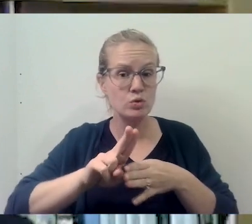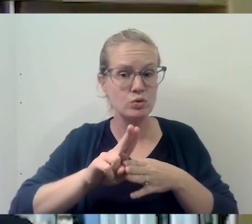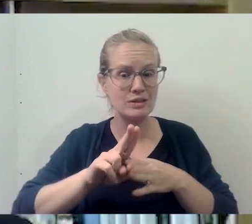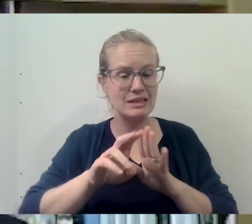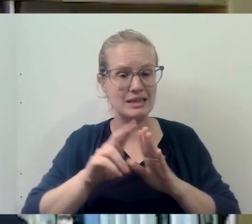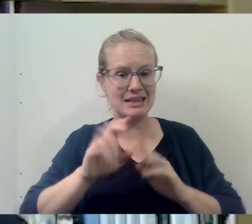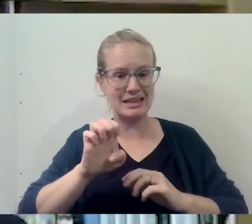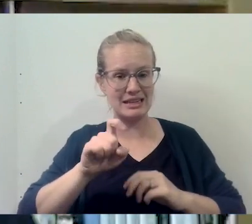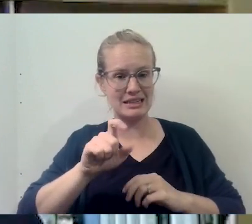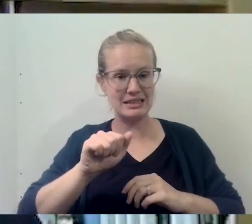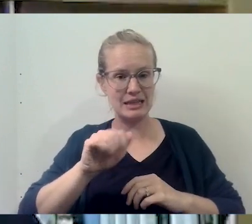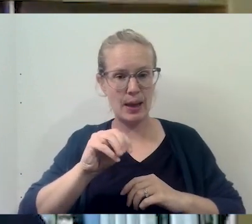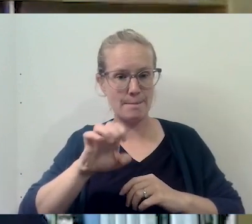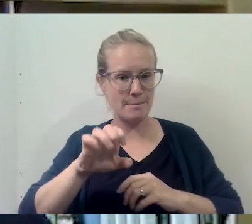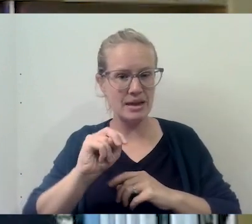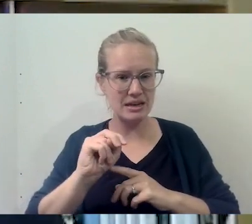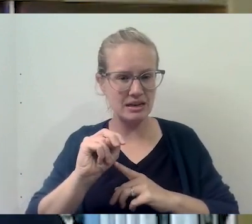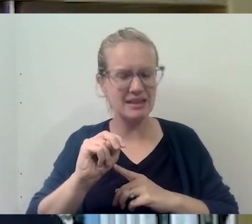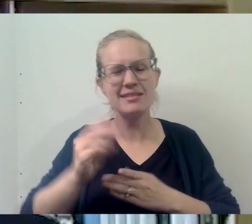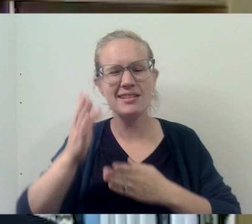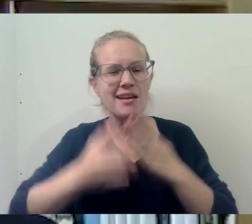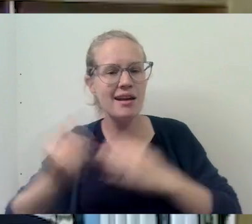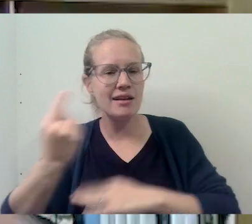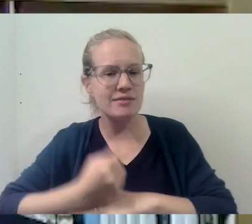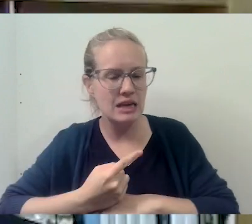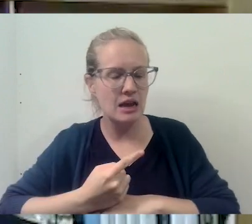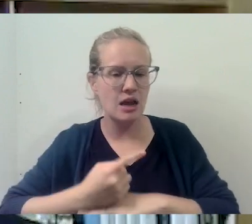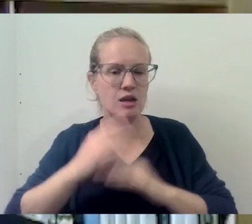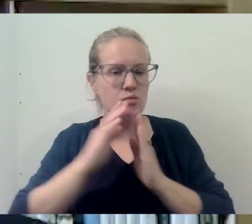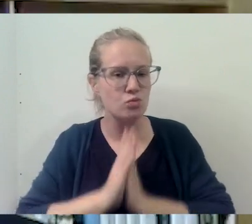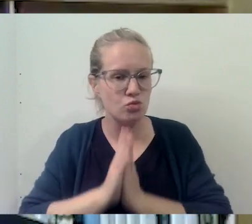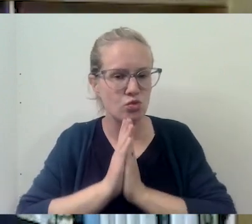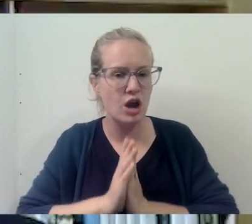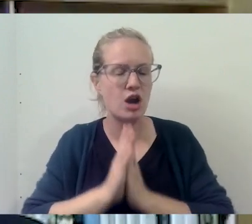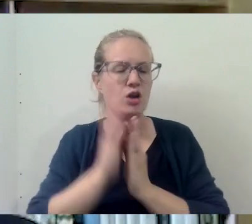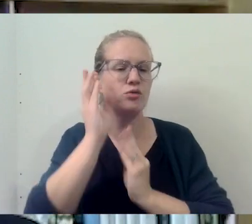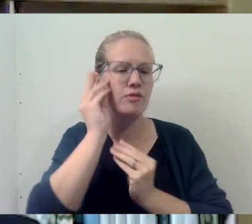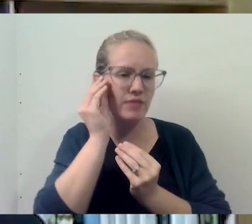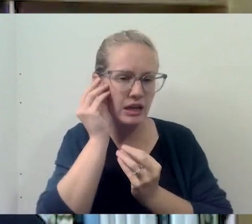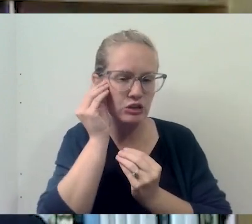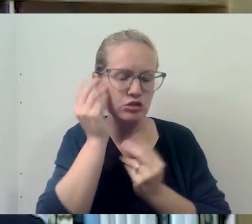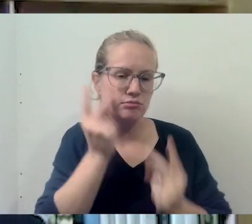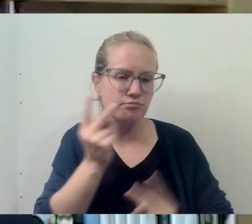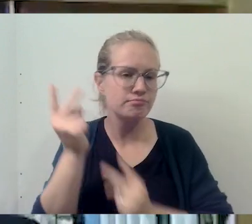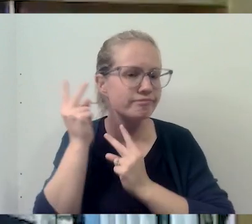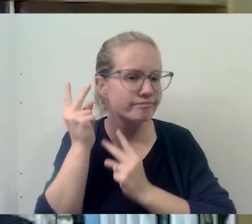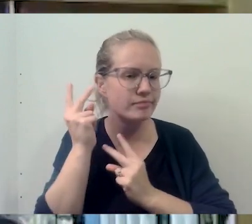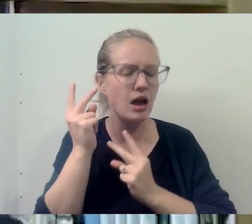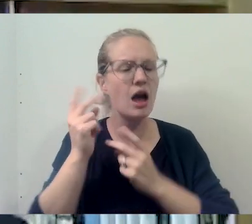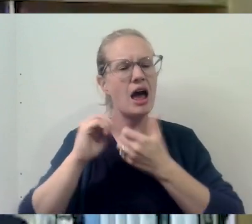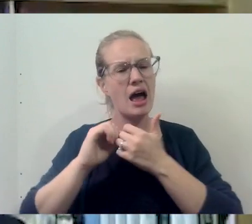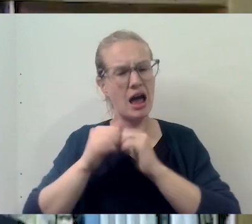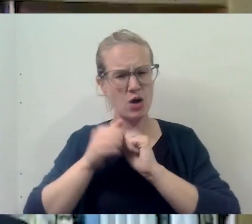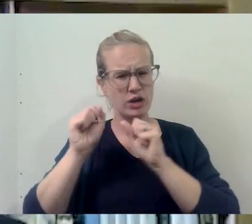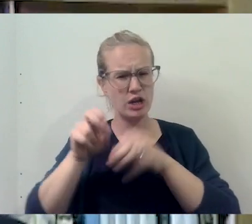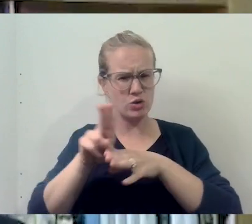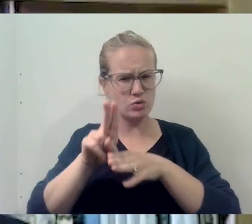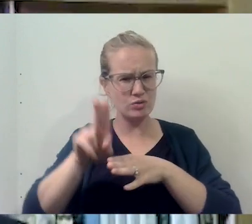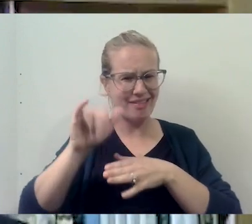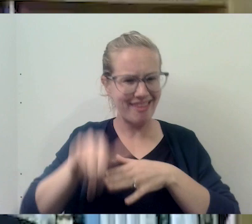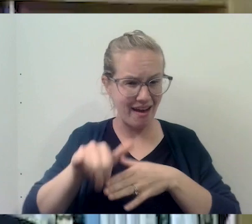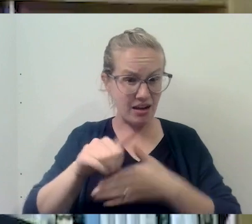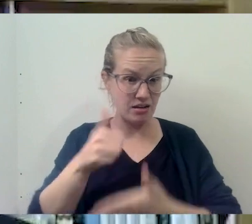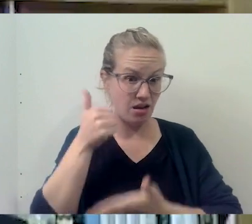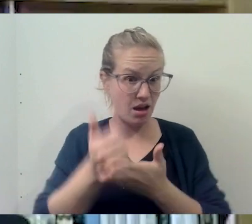examine, which is a kind of an end-of-day kind of prayer and reflection, and how can we use that to help people